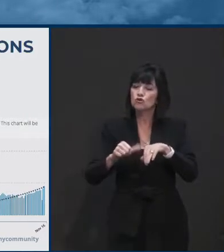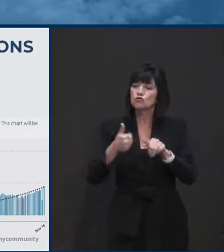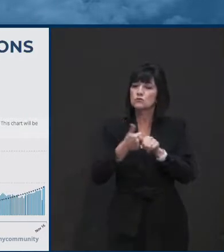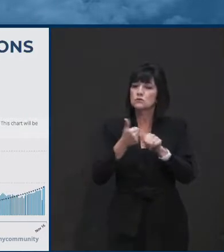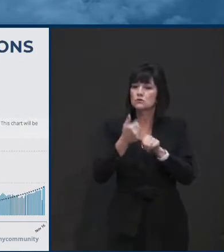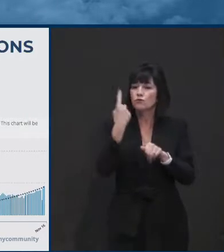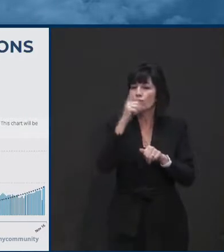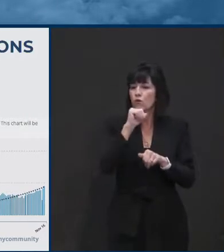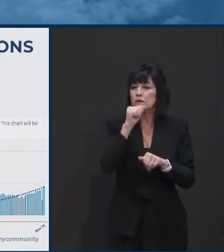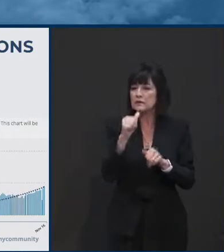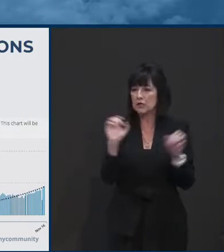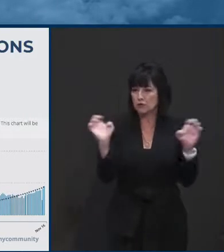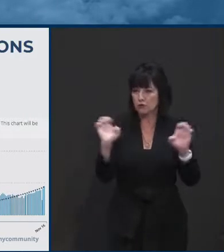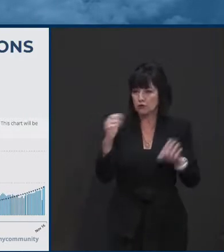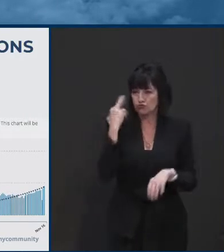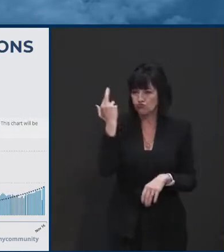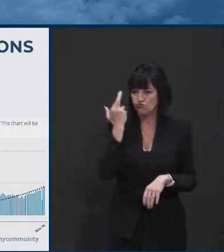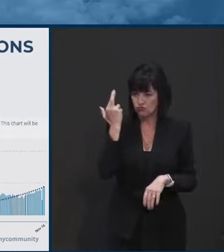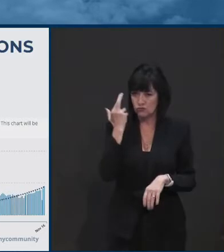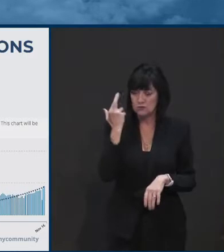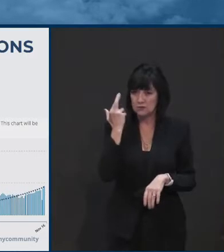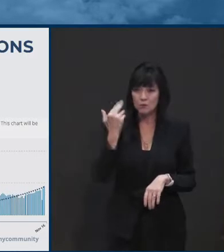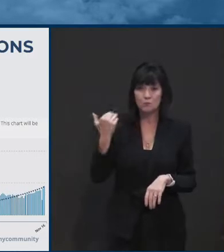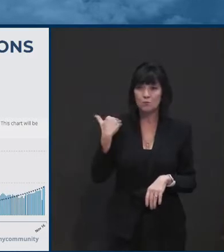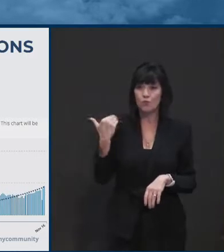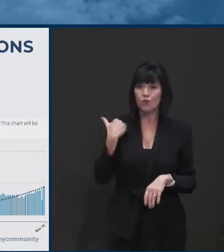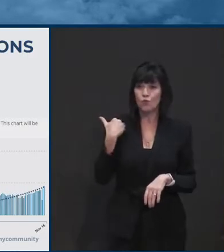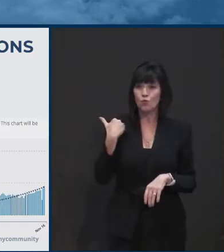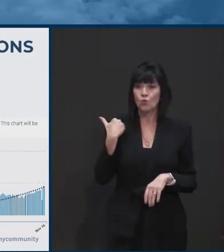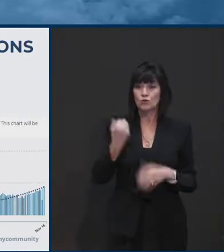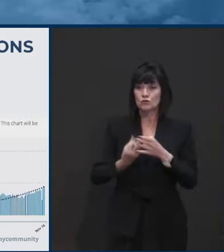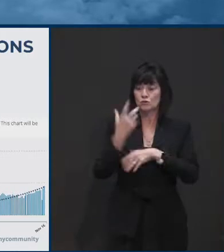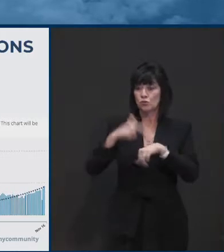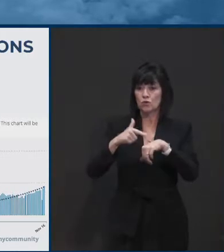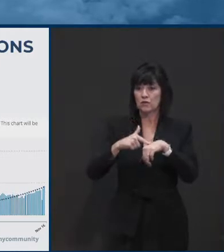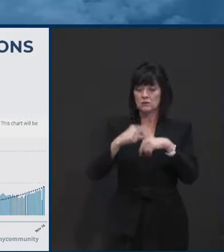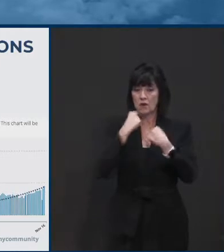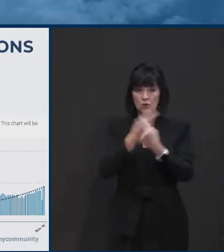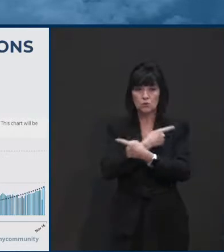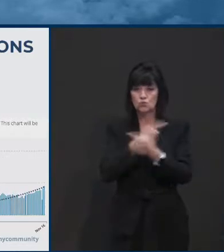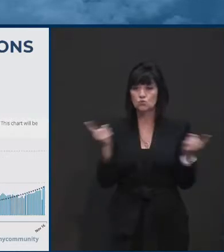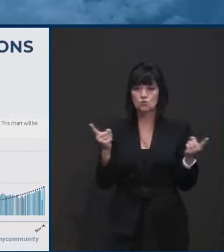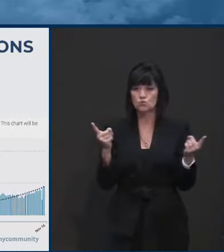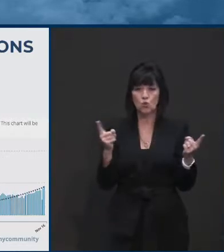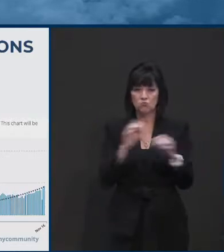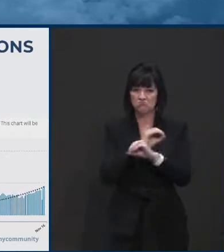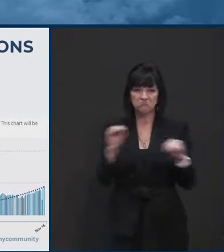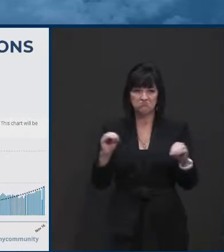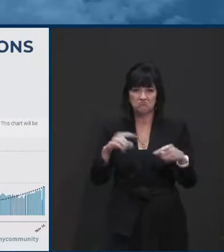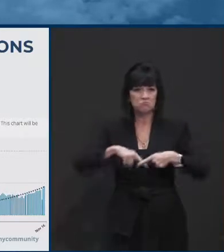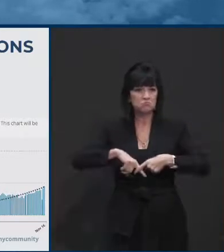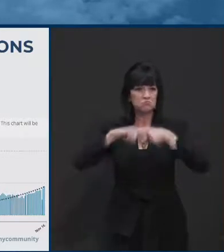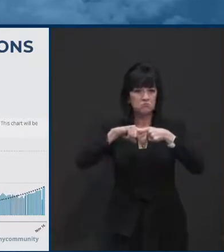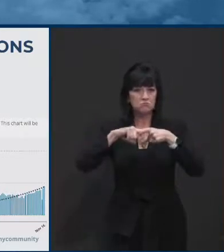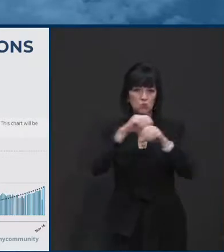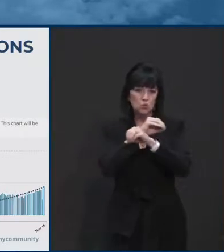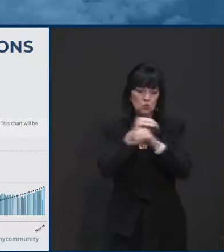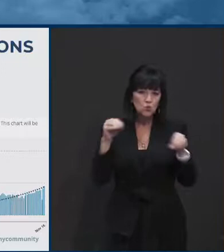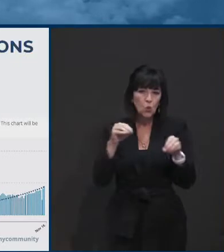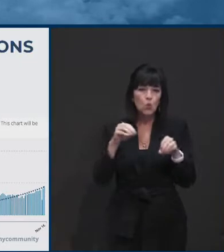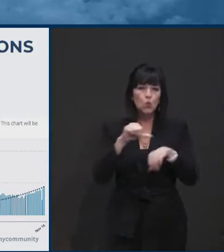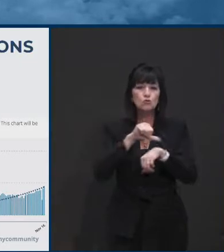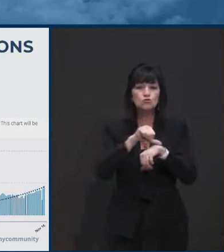they had suspended most elective surgeries, and so they had additional capacity. We estimate that the total